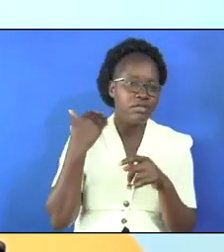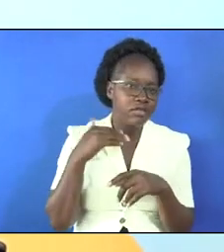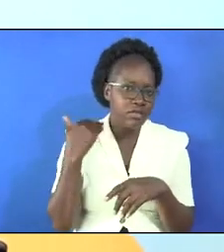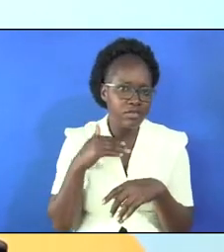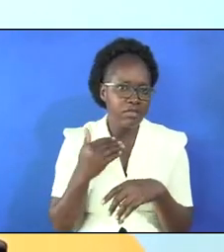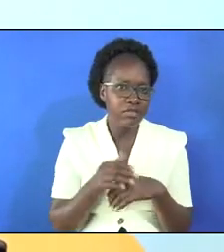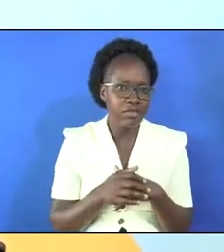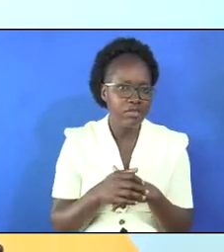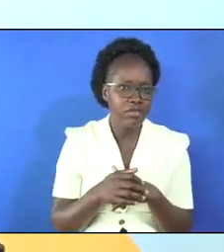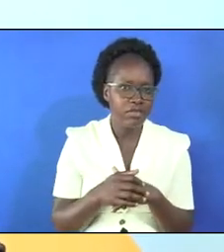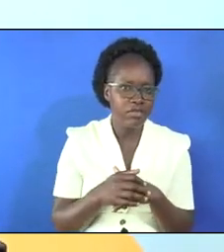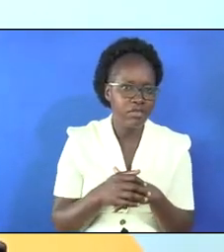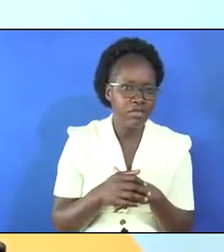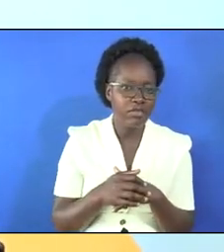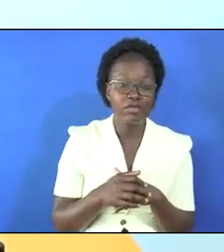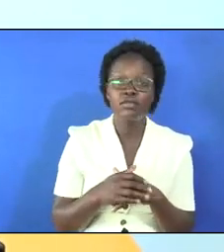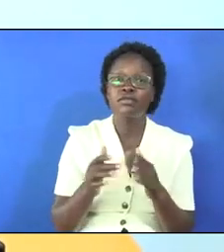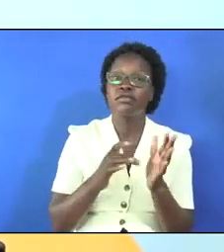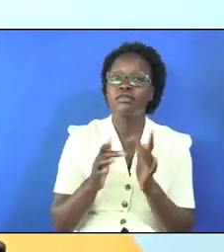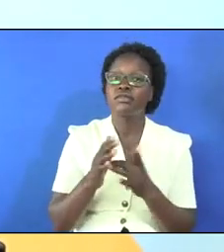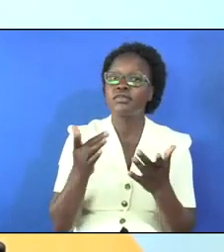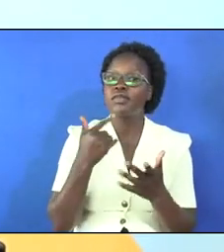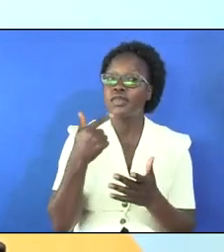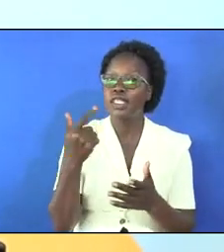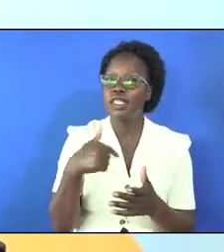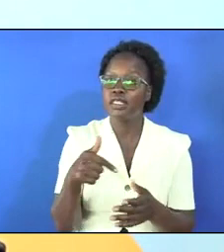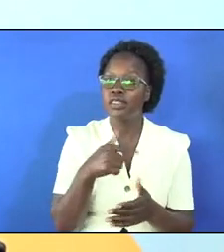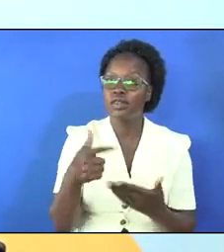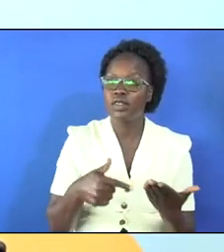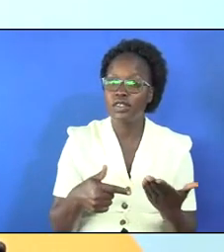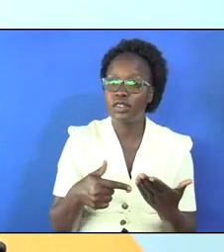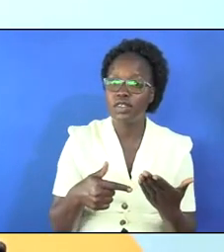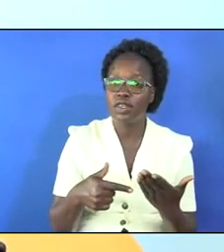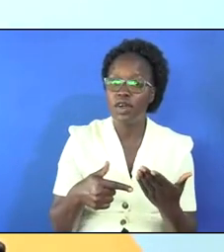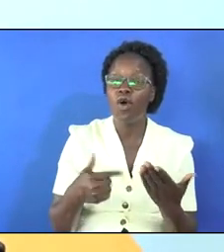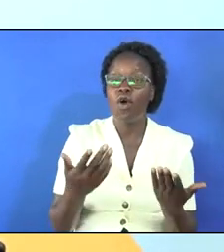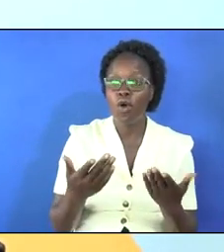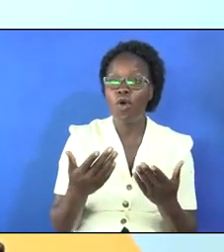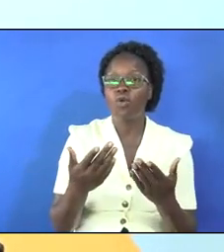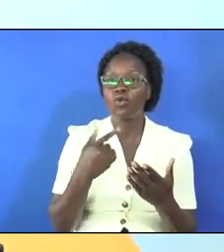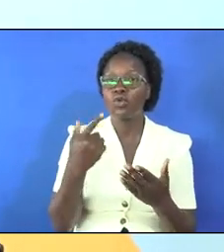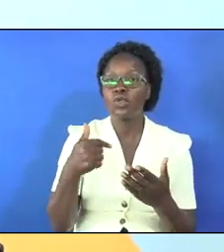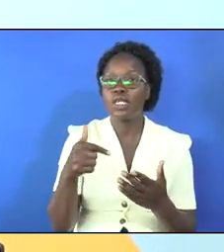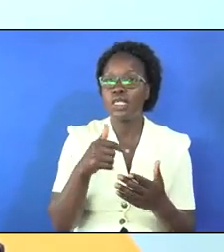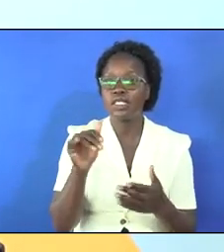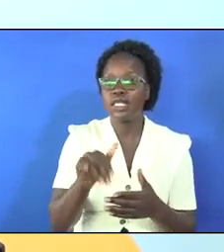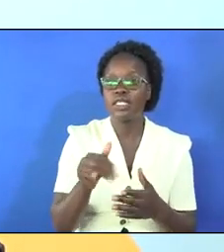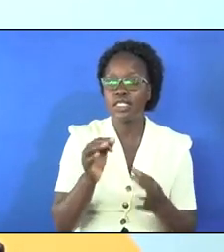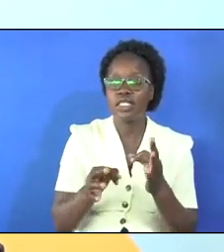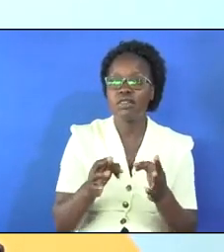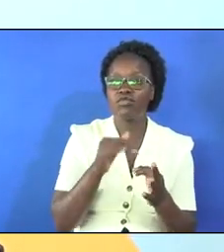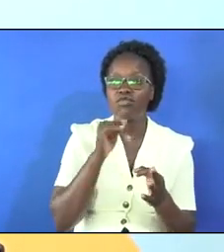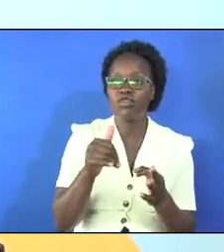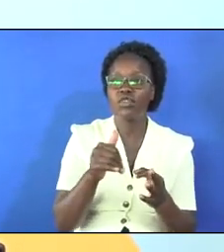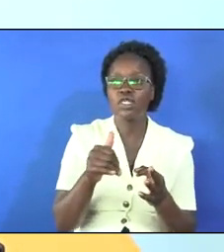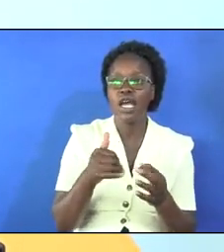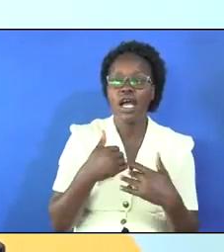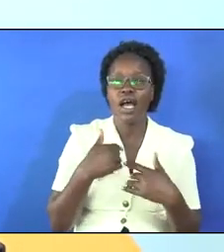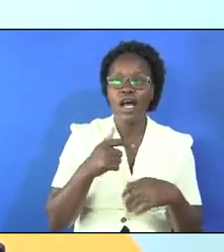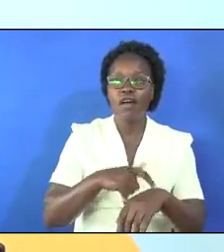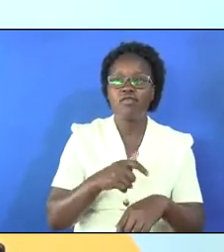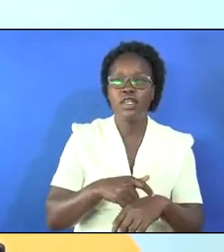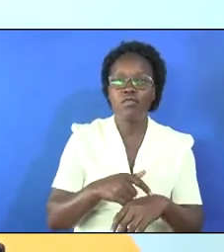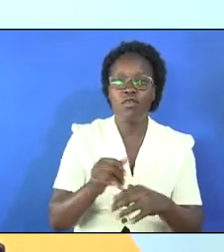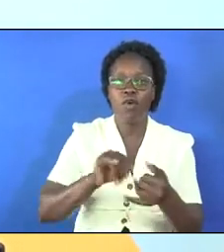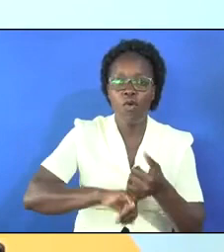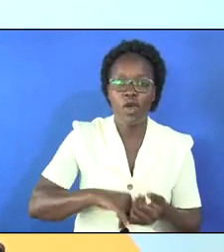and the Bible was telling us or told us that if you do not have time